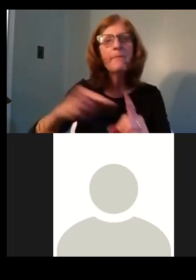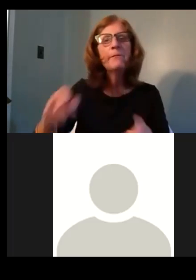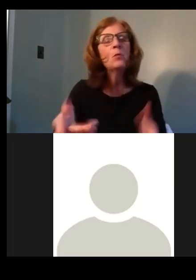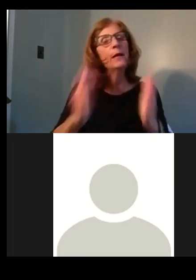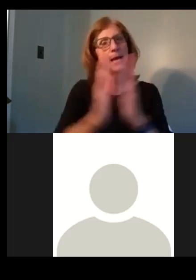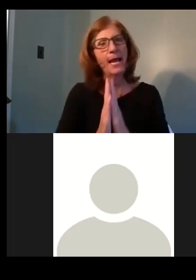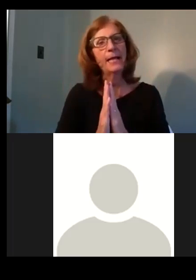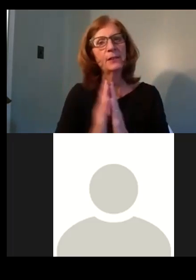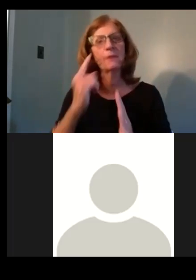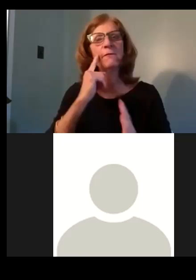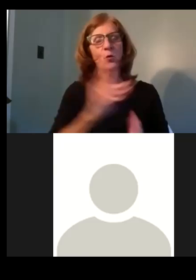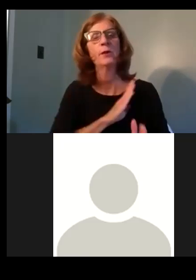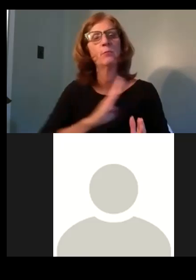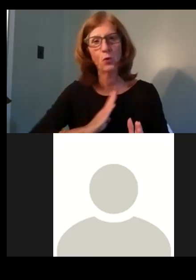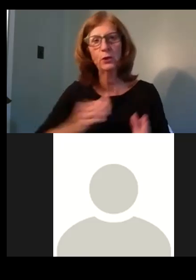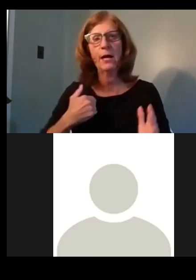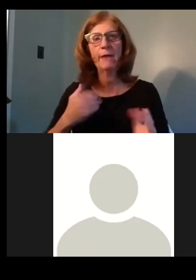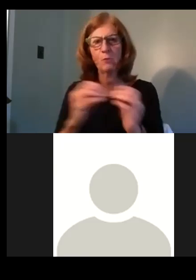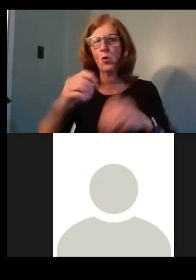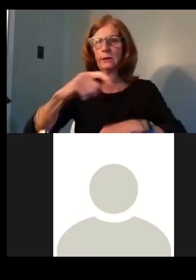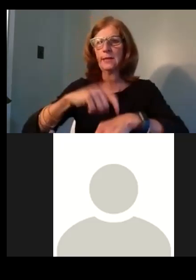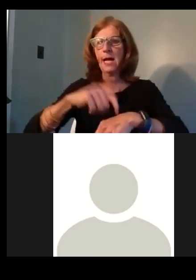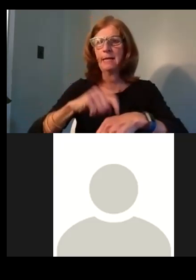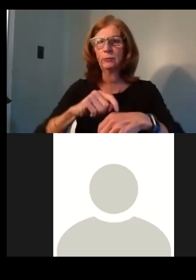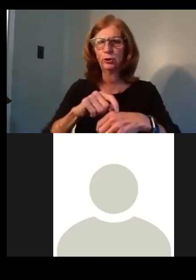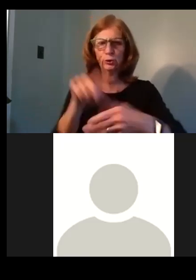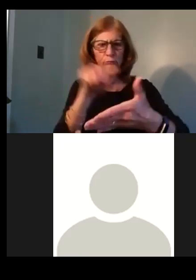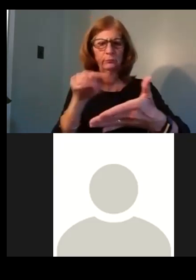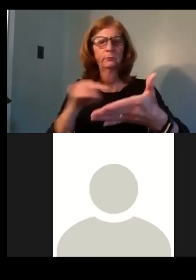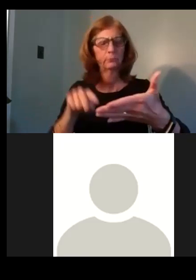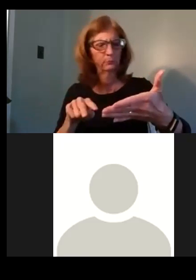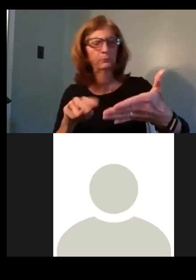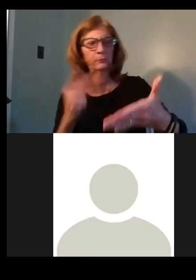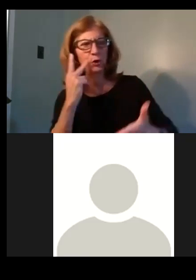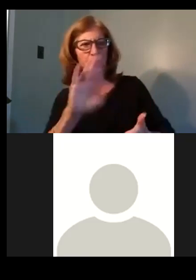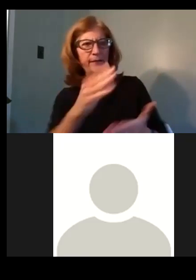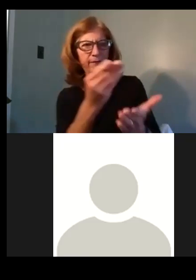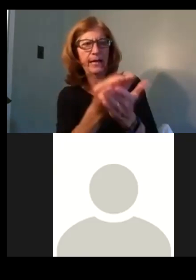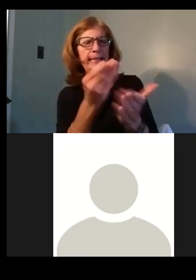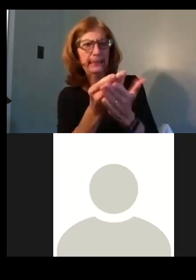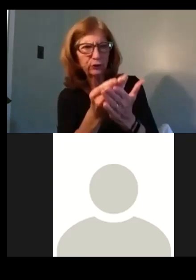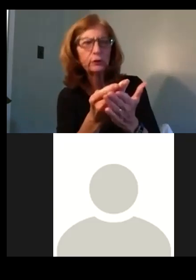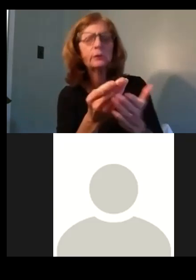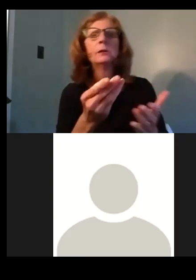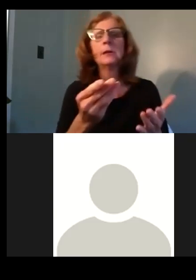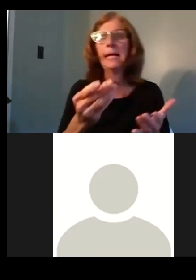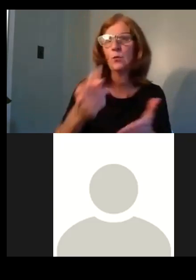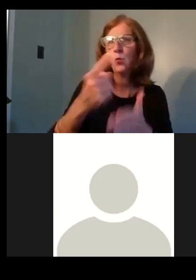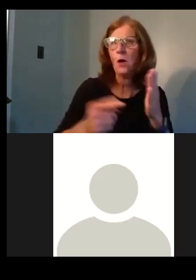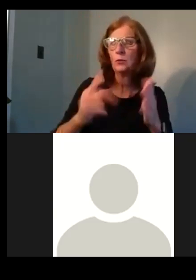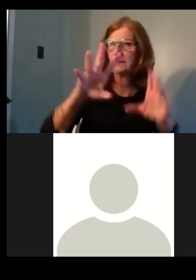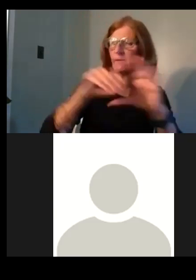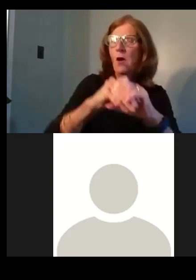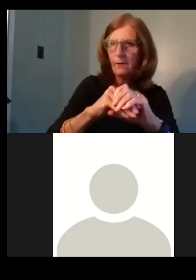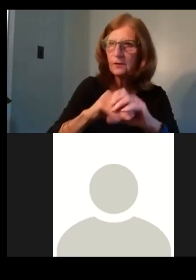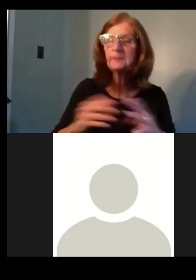you know, for board members to be able to sort of more thoroughly review the underlying finances of the proposed project, um,